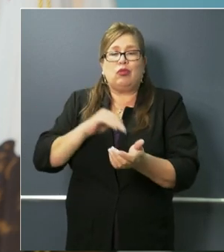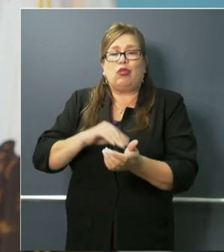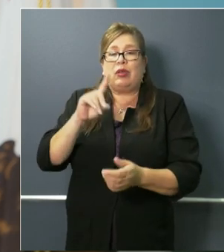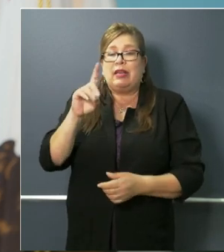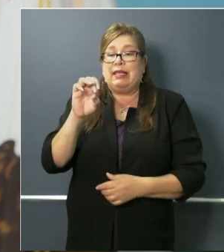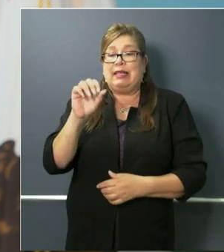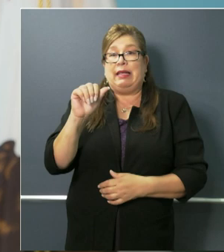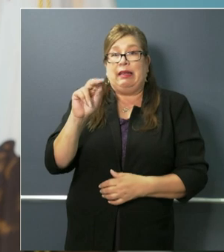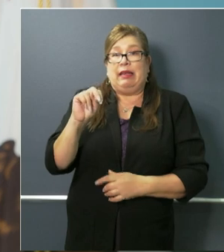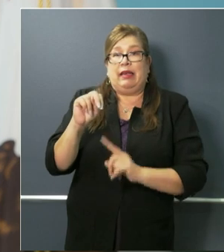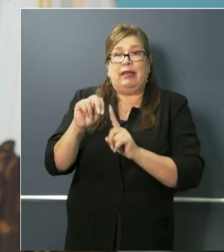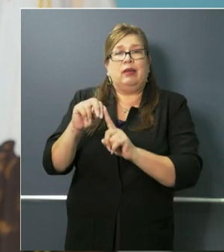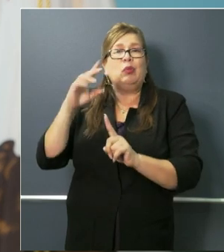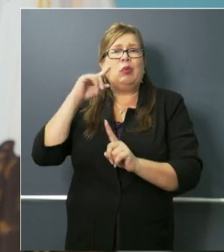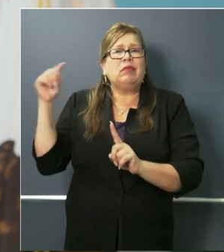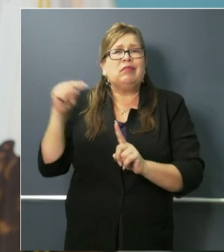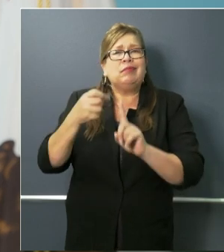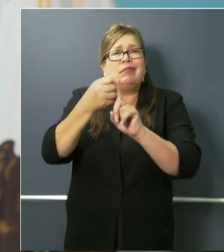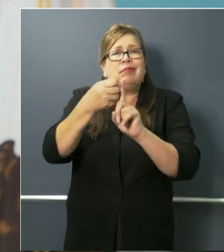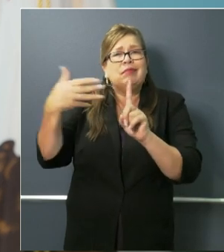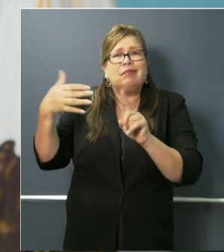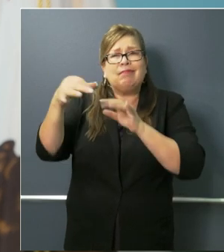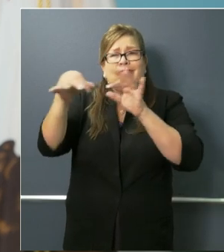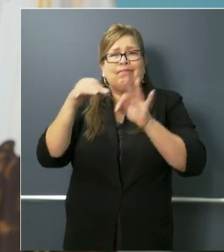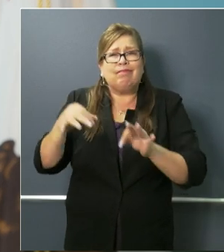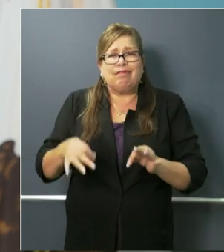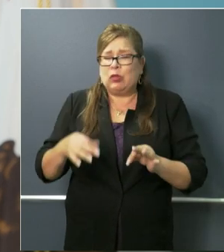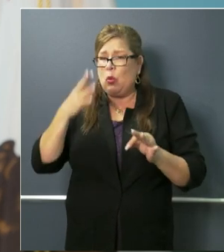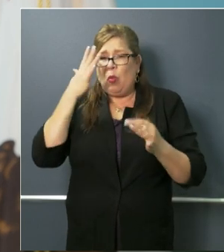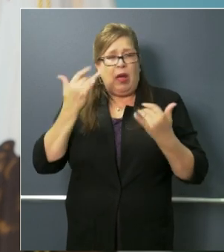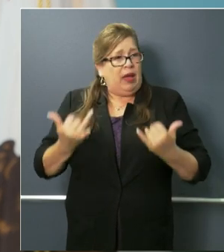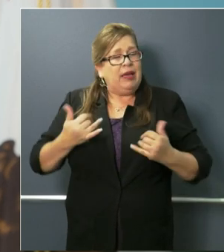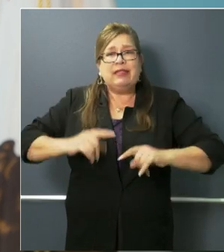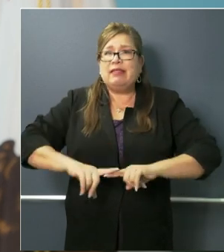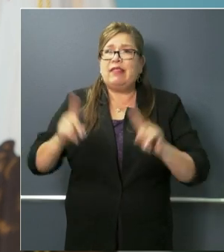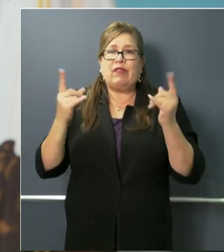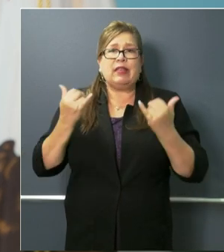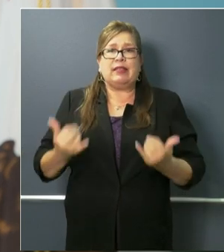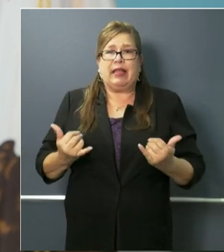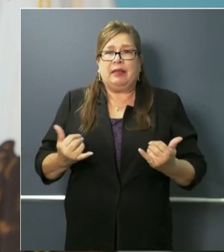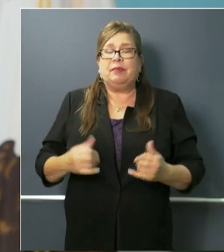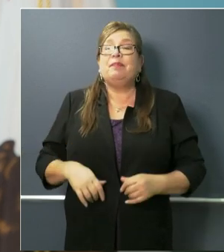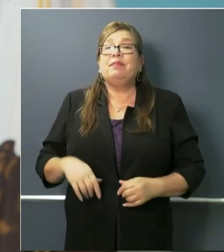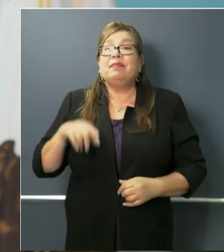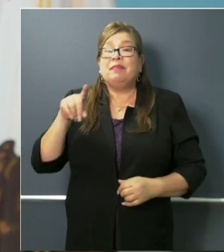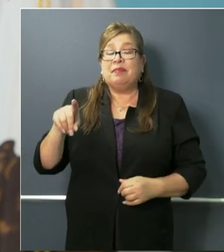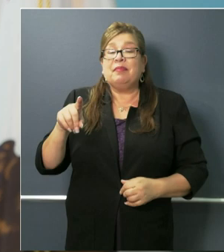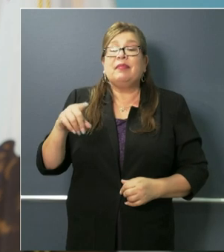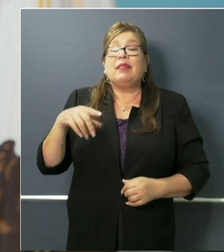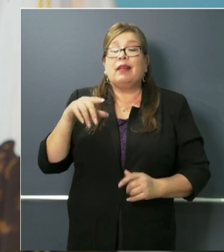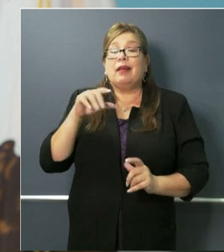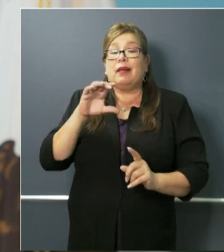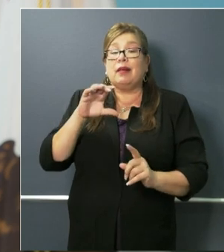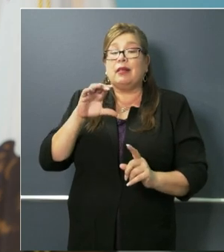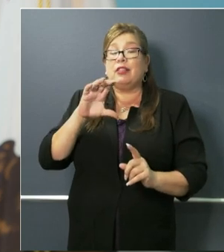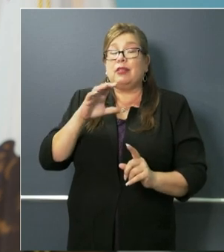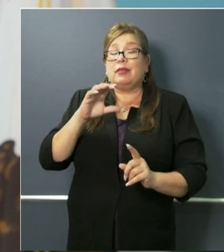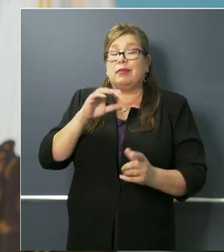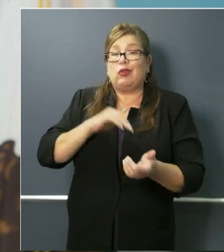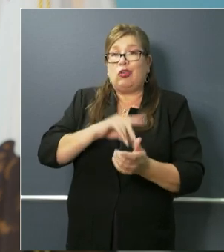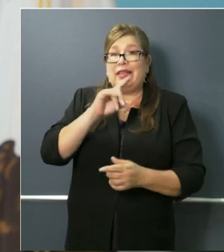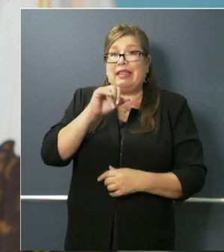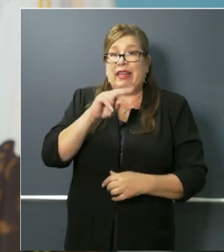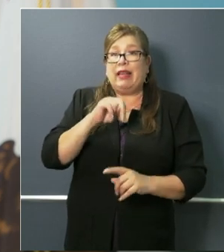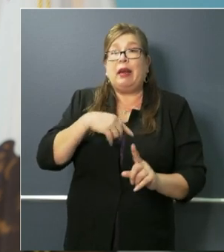amplify a little bit more about why this is a new day. We have her co-chair, Paul Markovich, on the